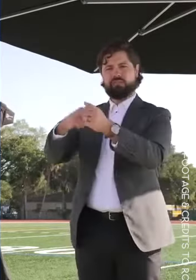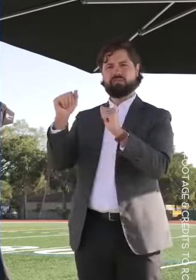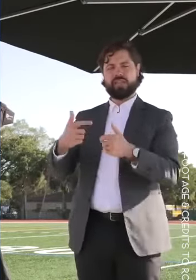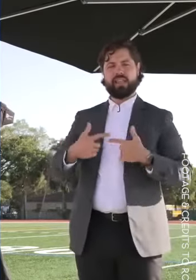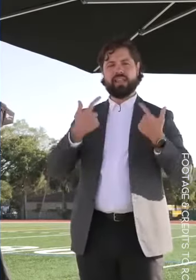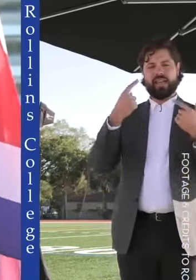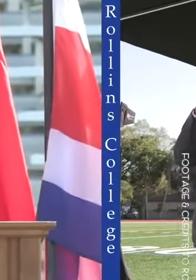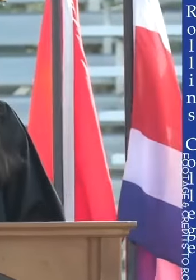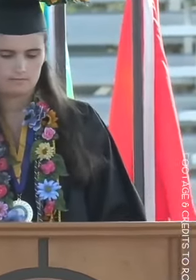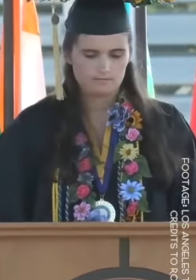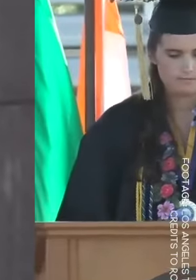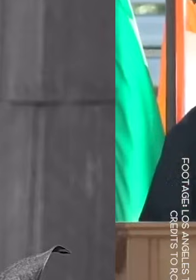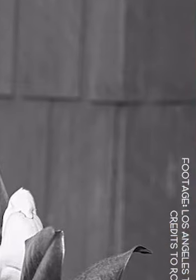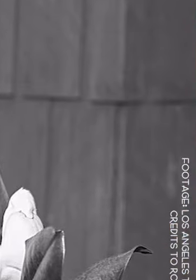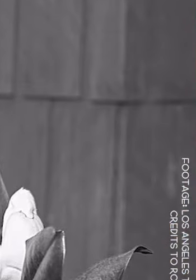What is your dream?